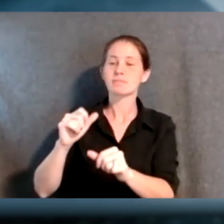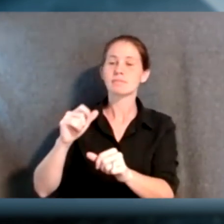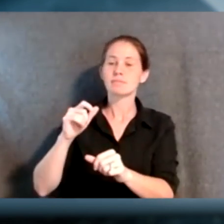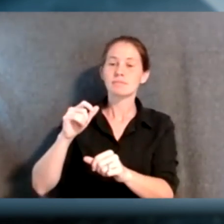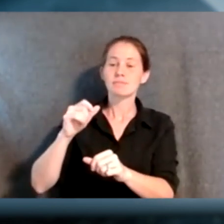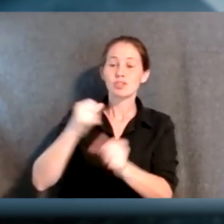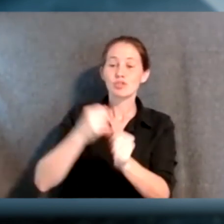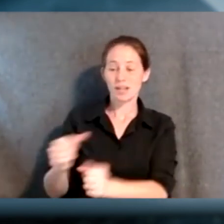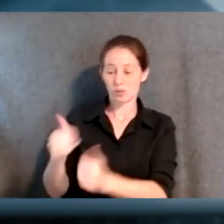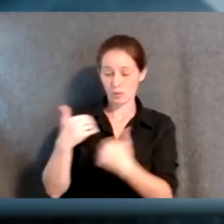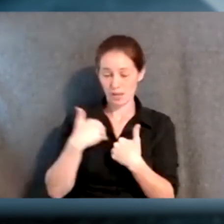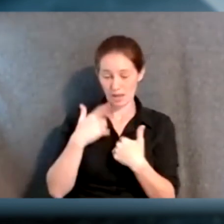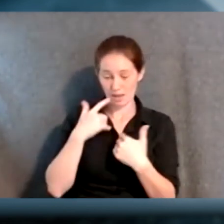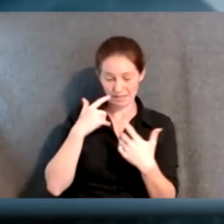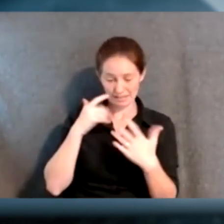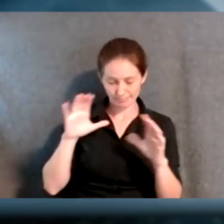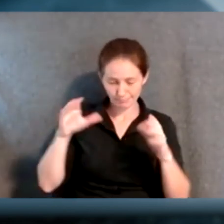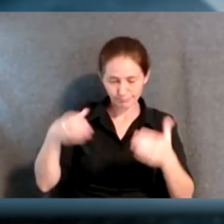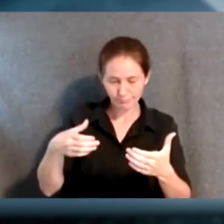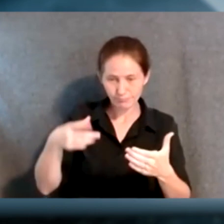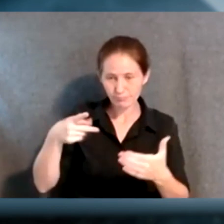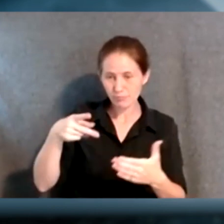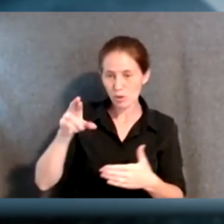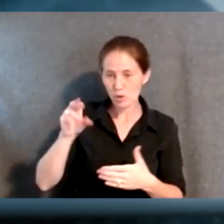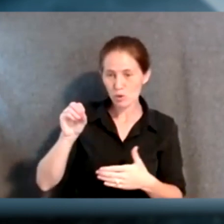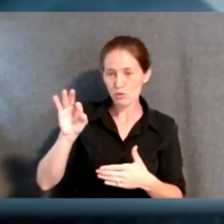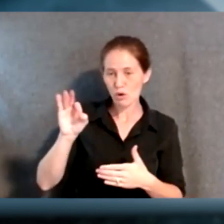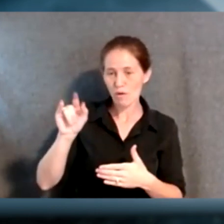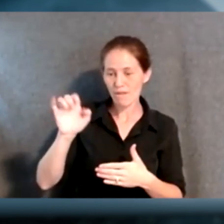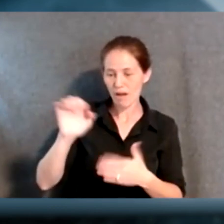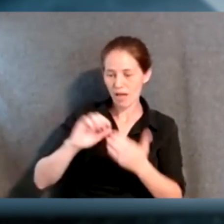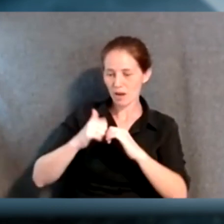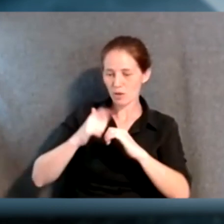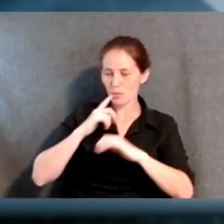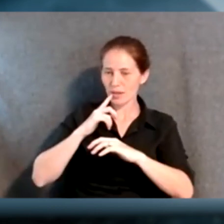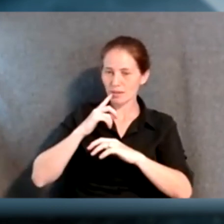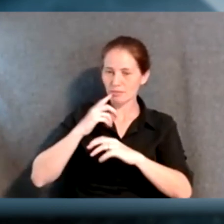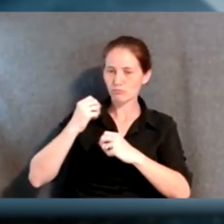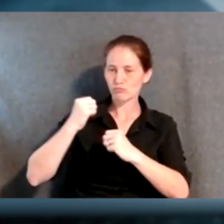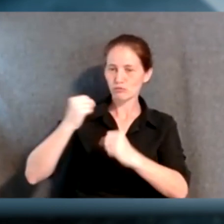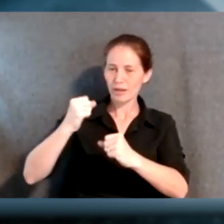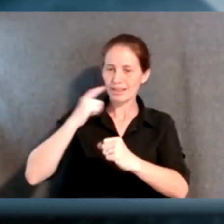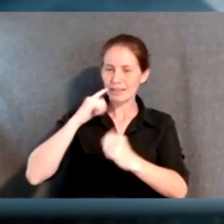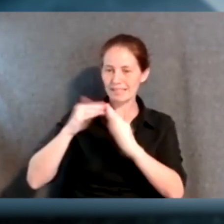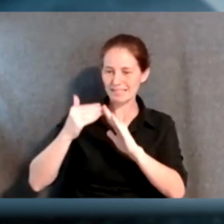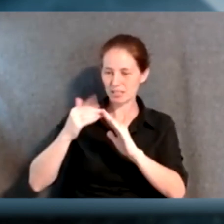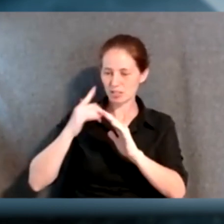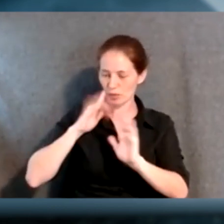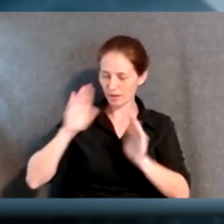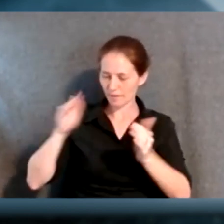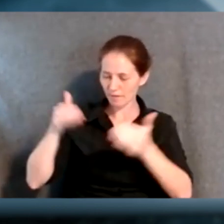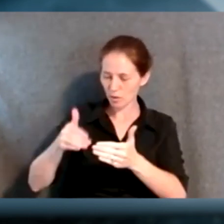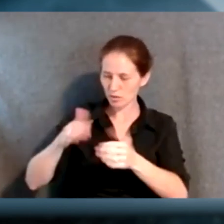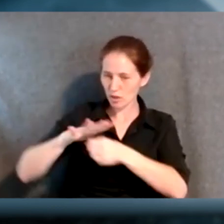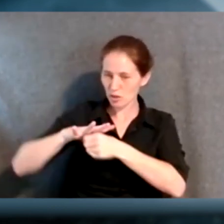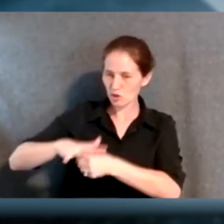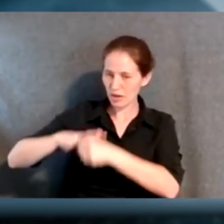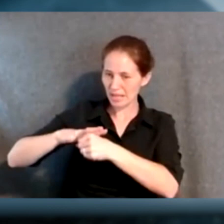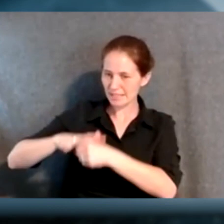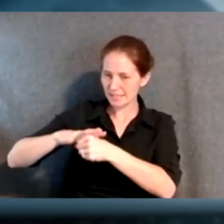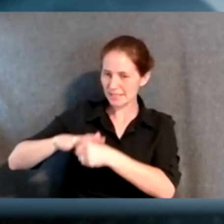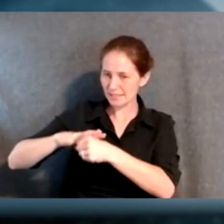have this profile, how do we make the city stronger so that we're addressing those stresses, underlying stresses up front,